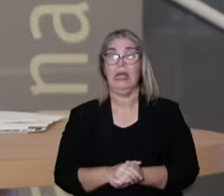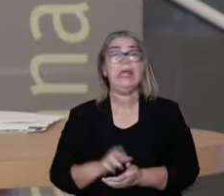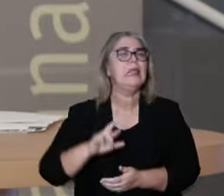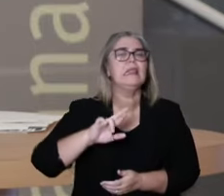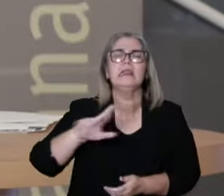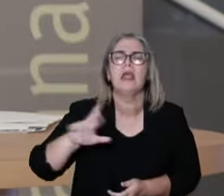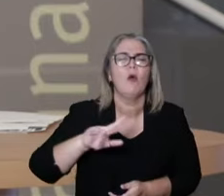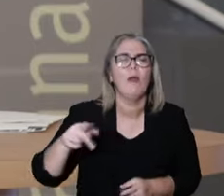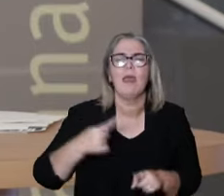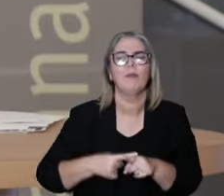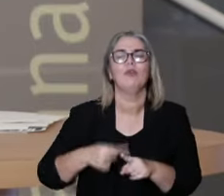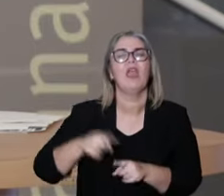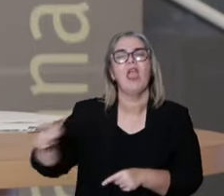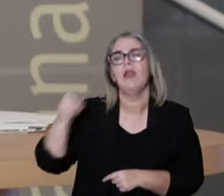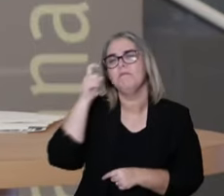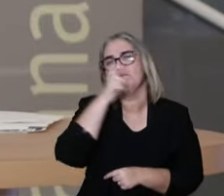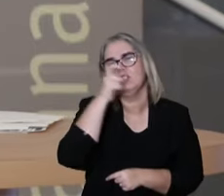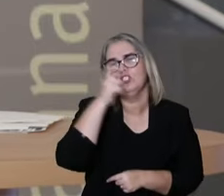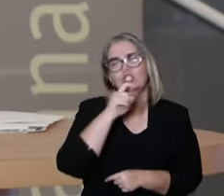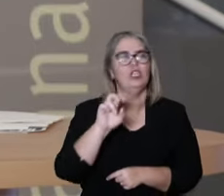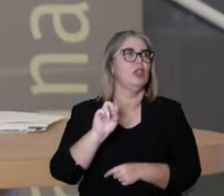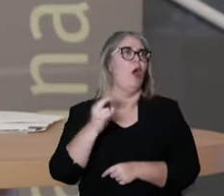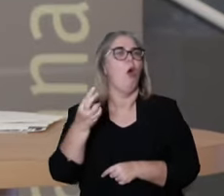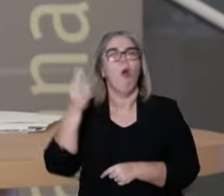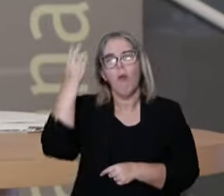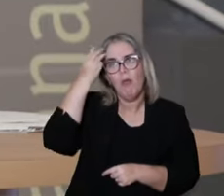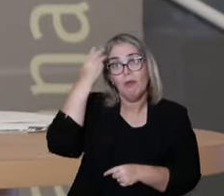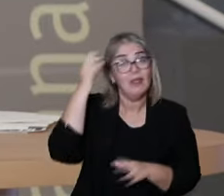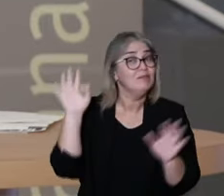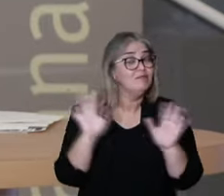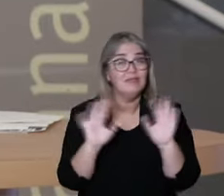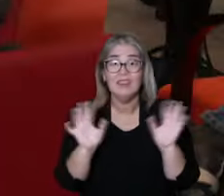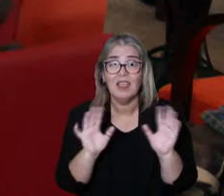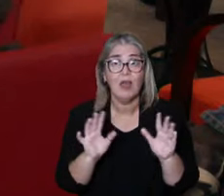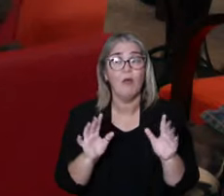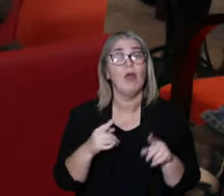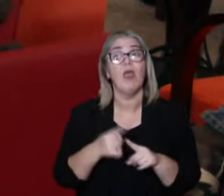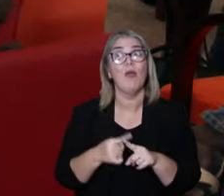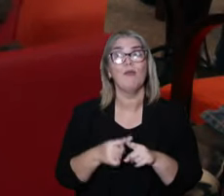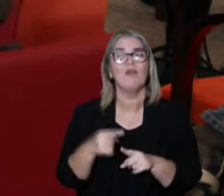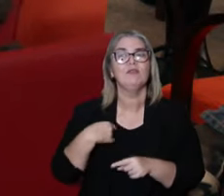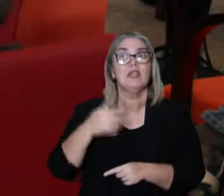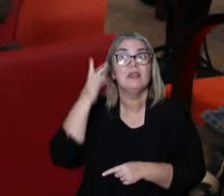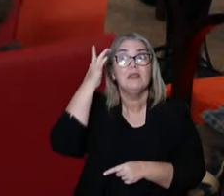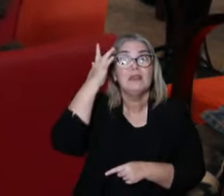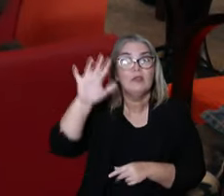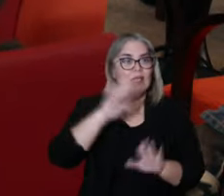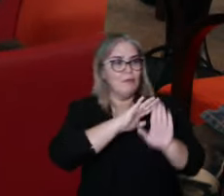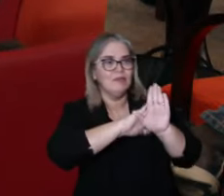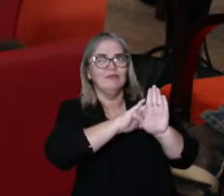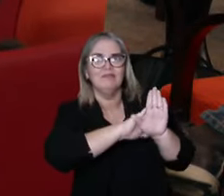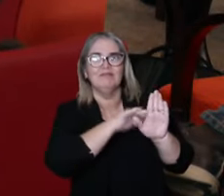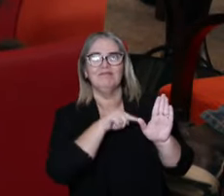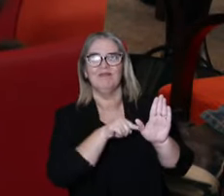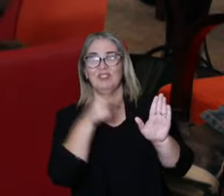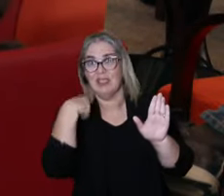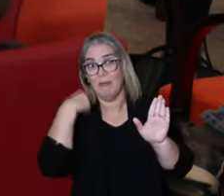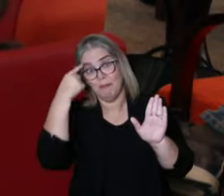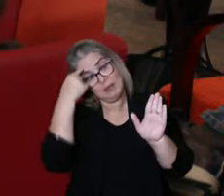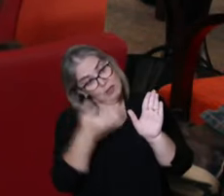not because the person is having a problem of mental health. It's because the diagnosis is not total.